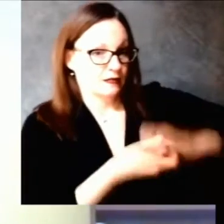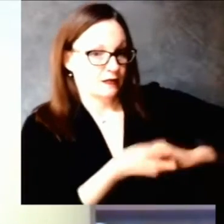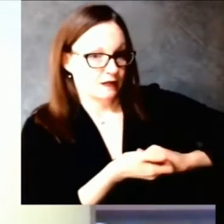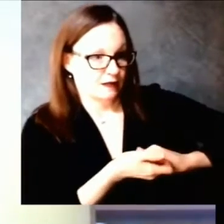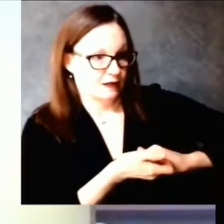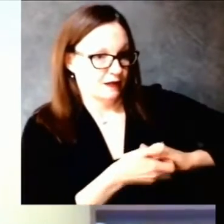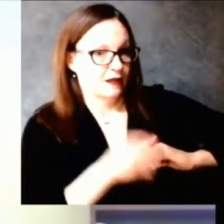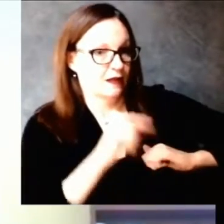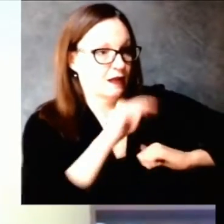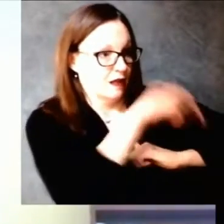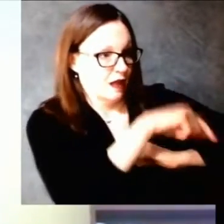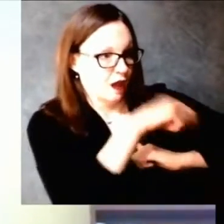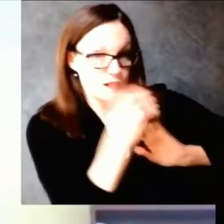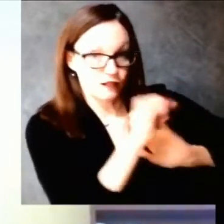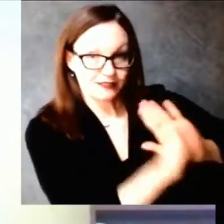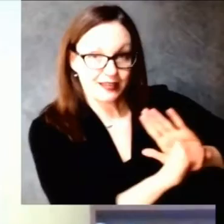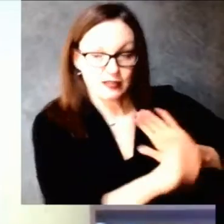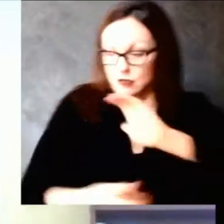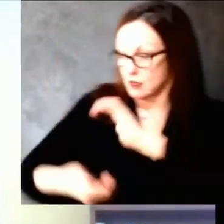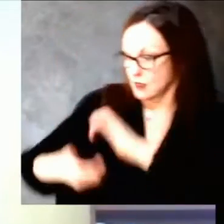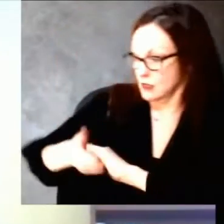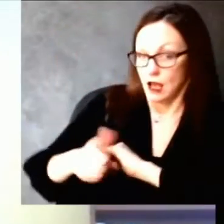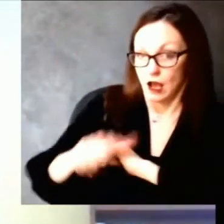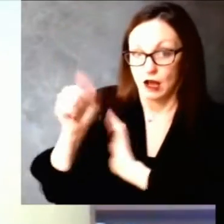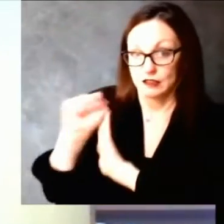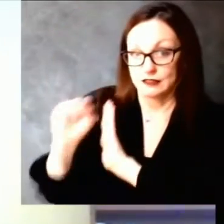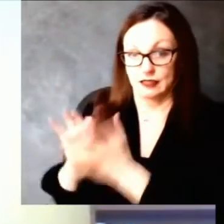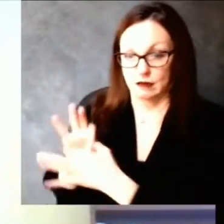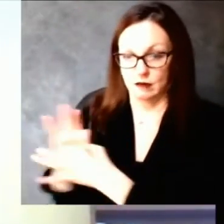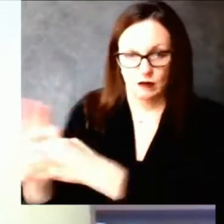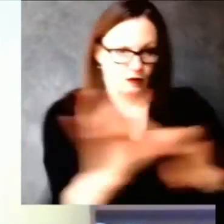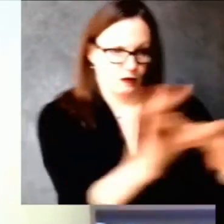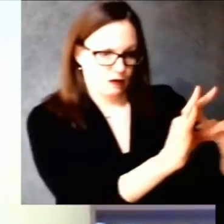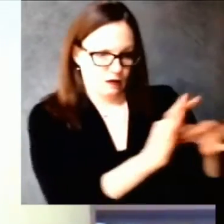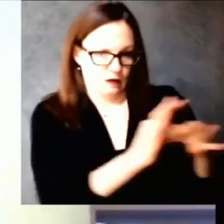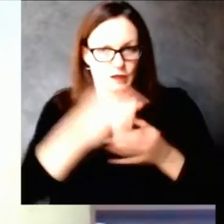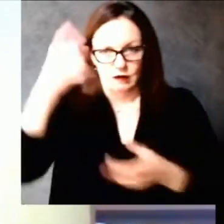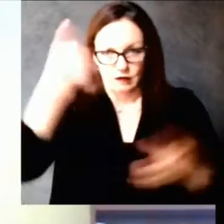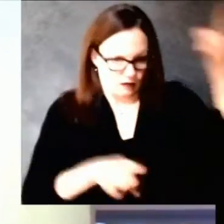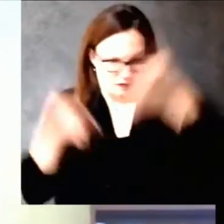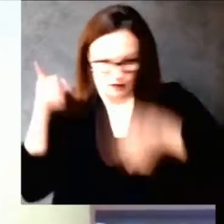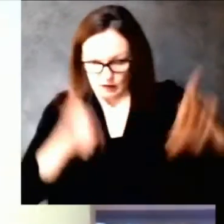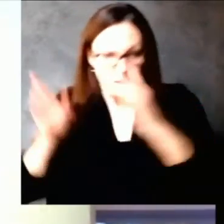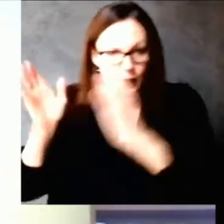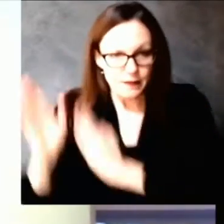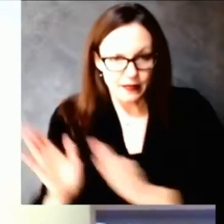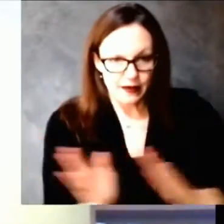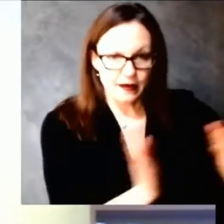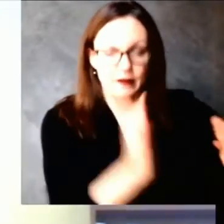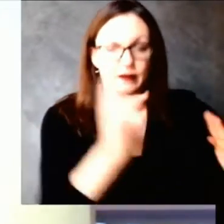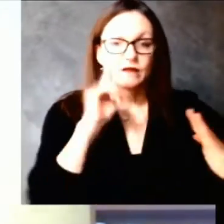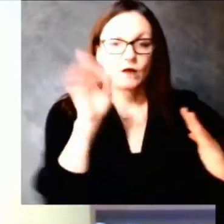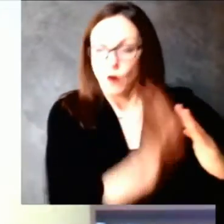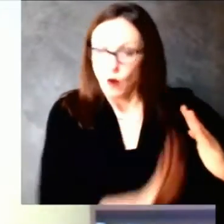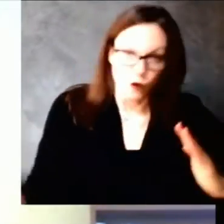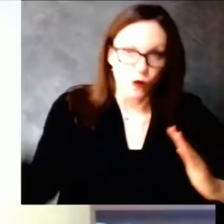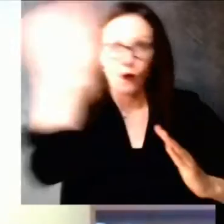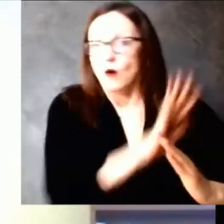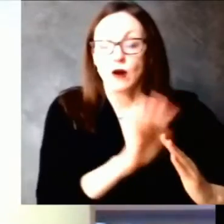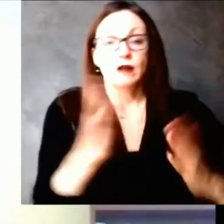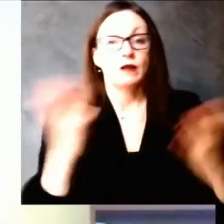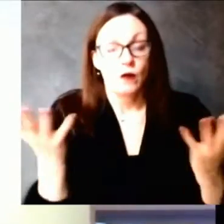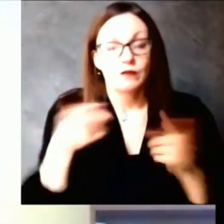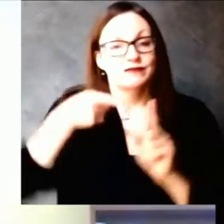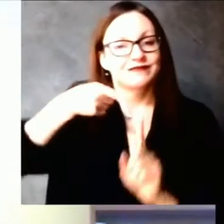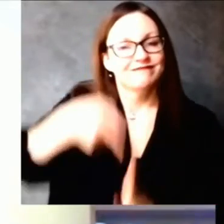distributed across Walgreens, across Wisconsin. And so let me turn to Dr. Schauer for more details